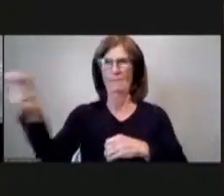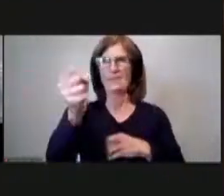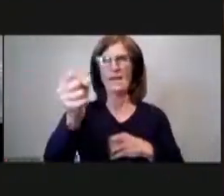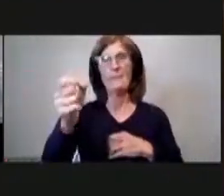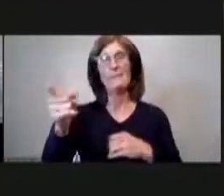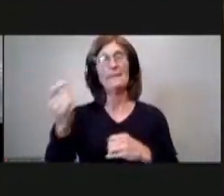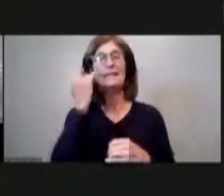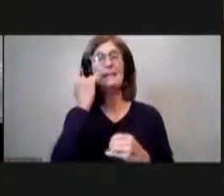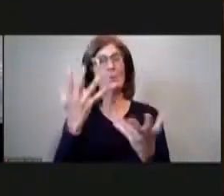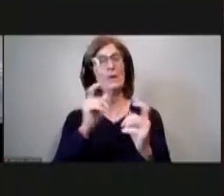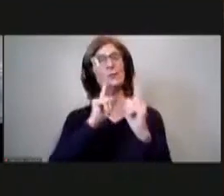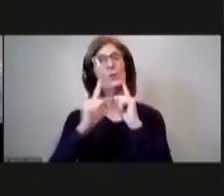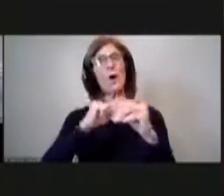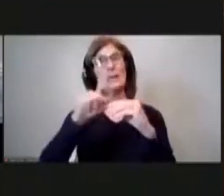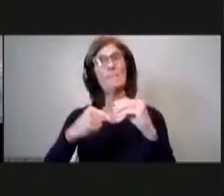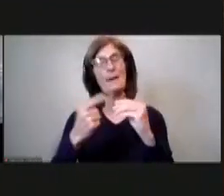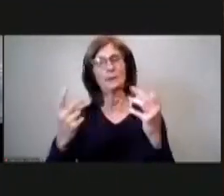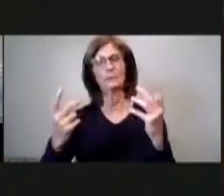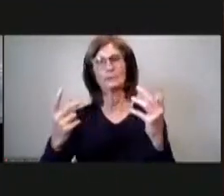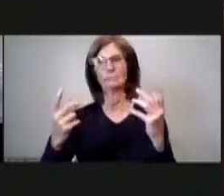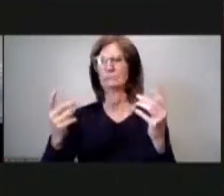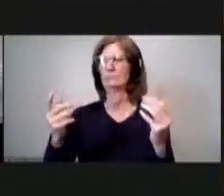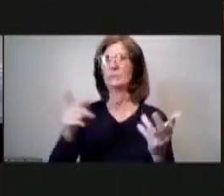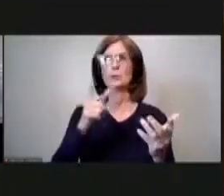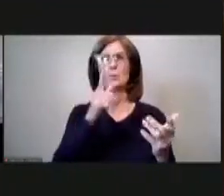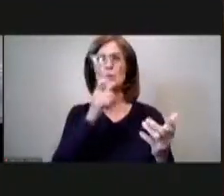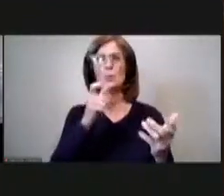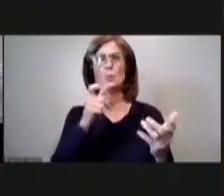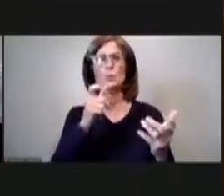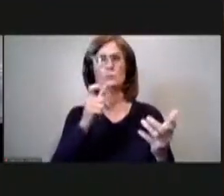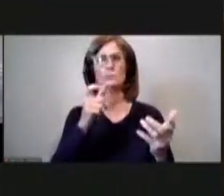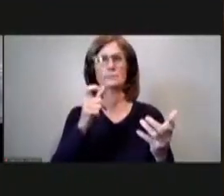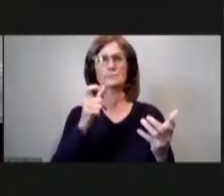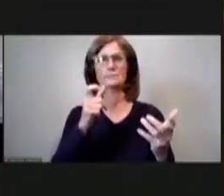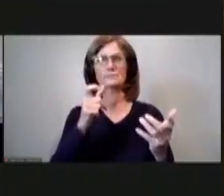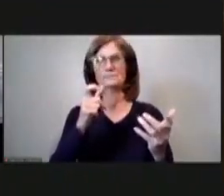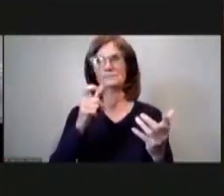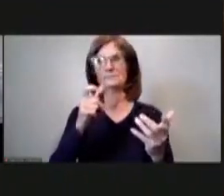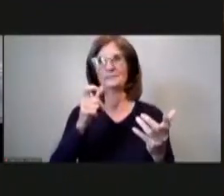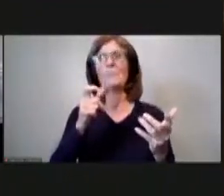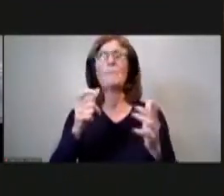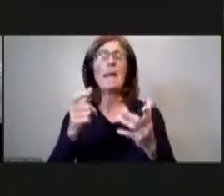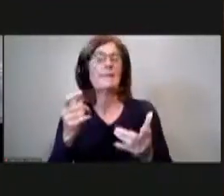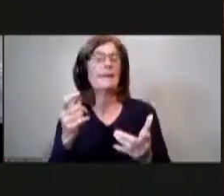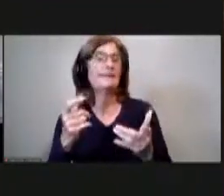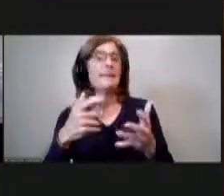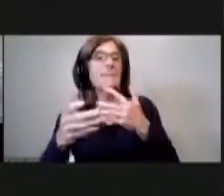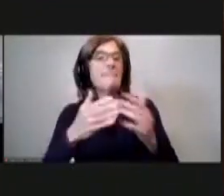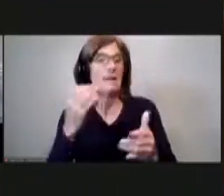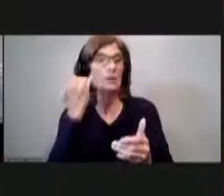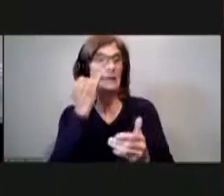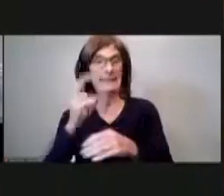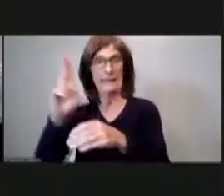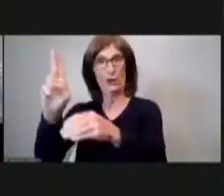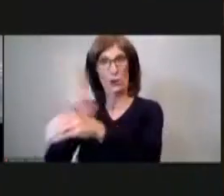you know whether or not uh the field is being used or the permitting process is equitable i